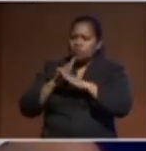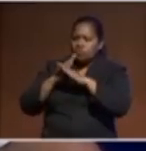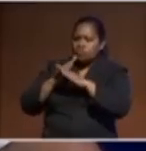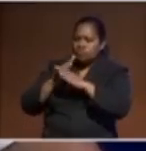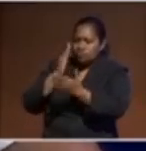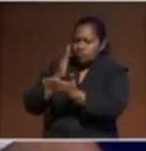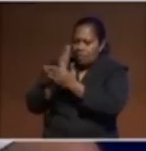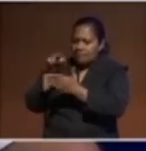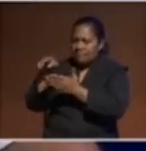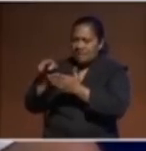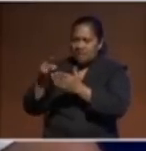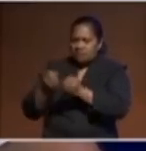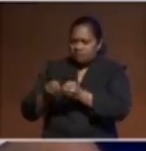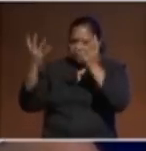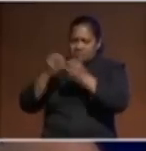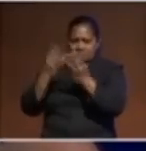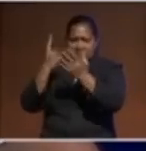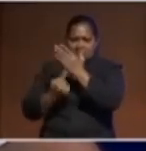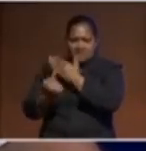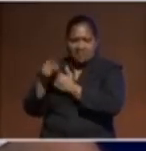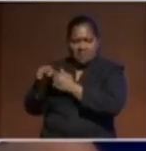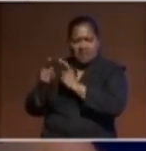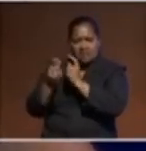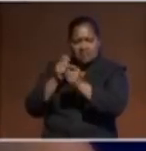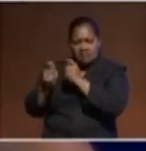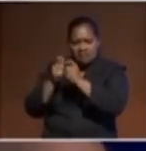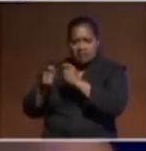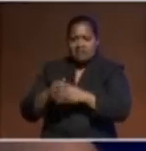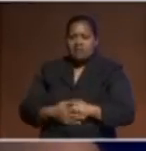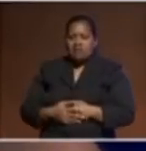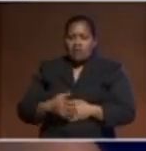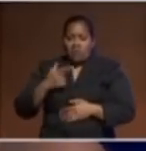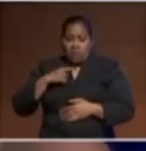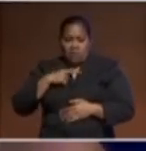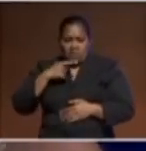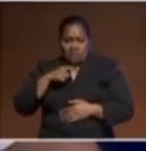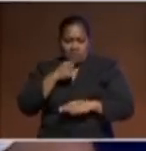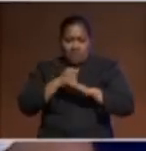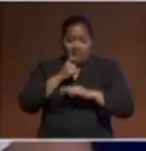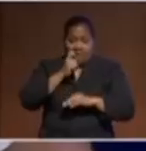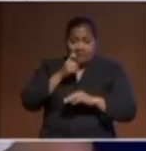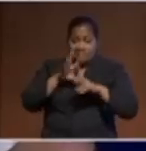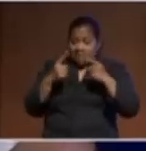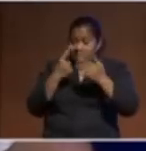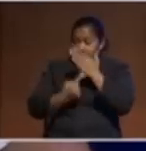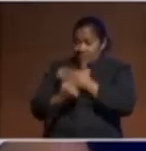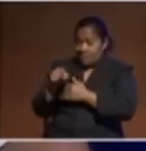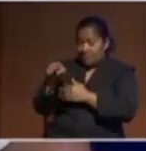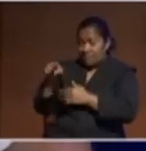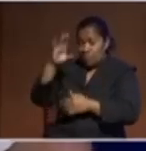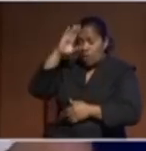government. Because when something happens in one territory or one country,